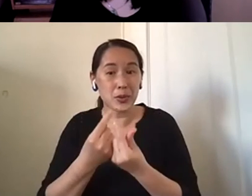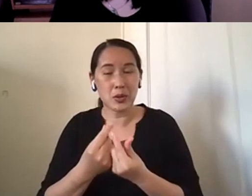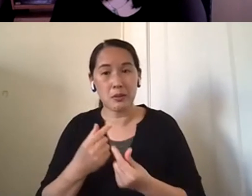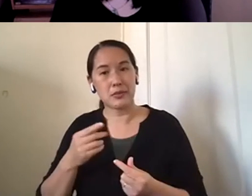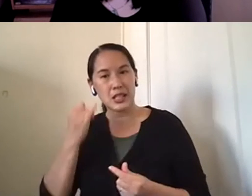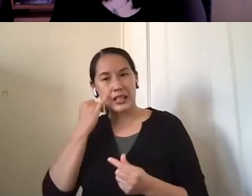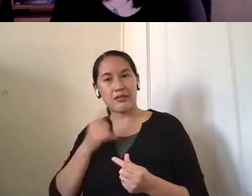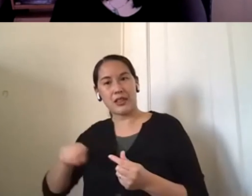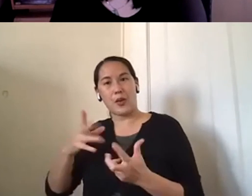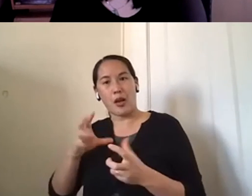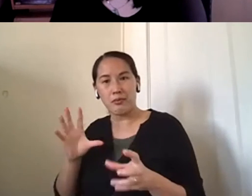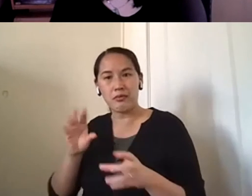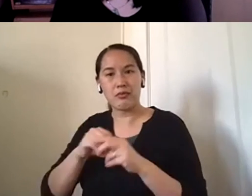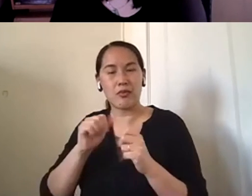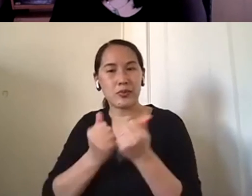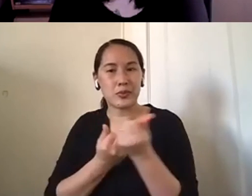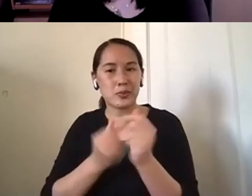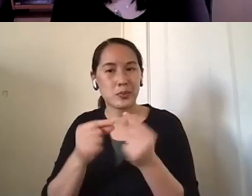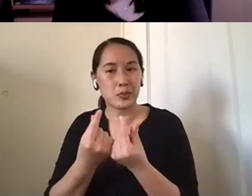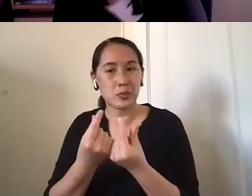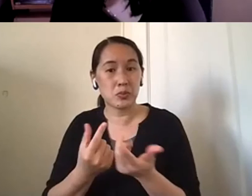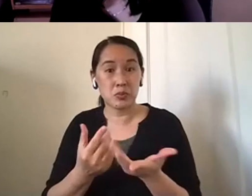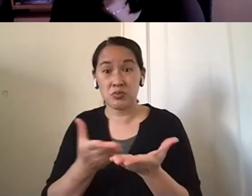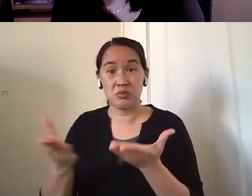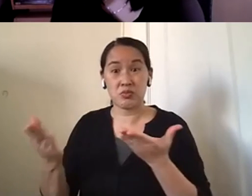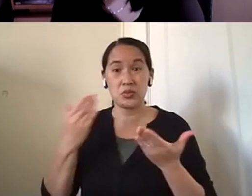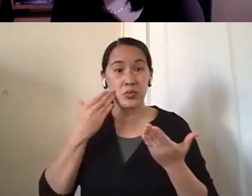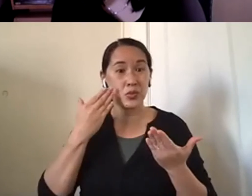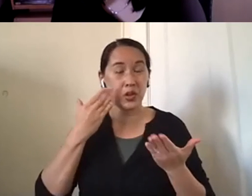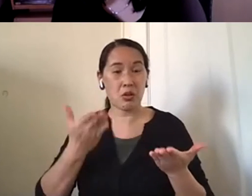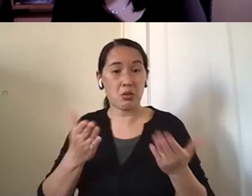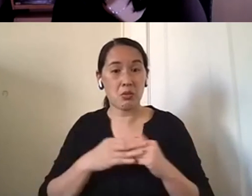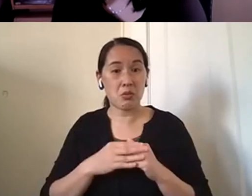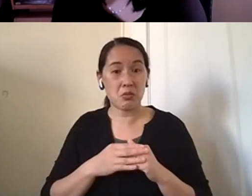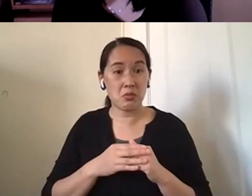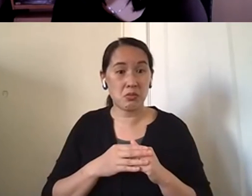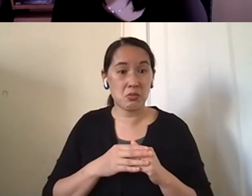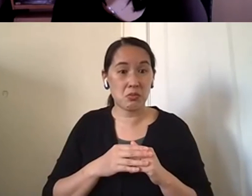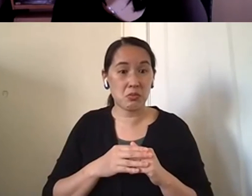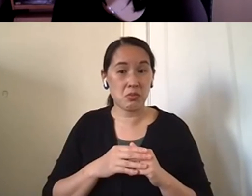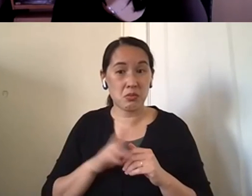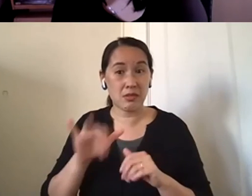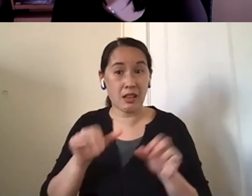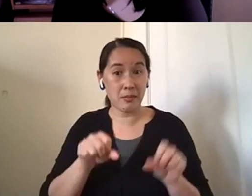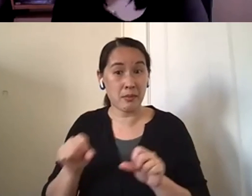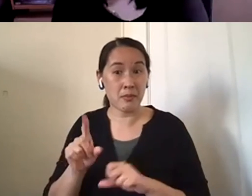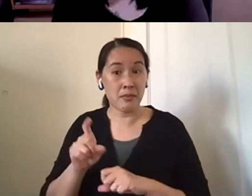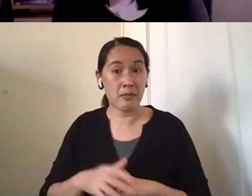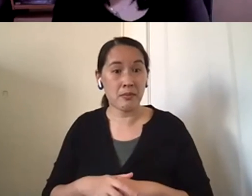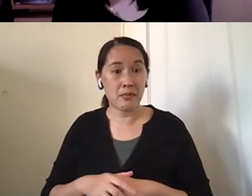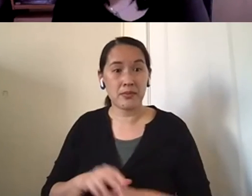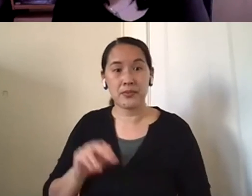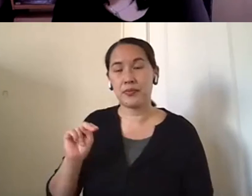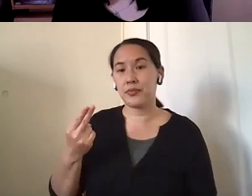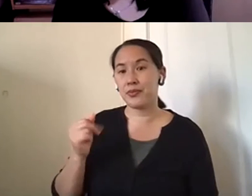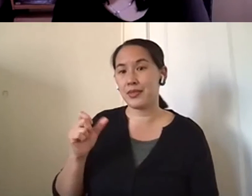involved in support groups and do either want to, you know, whether that's, um, um, possible or not. I don't know. I